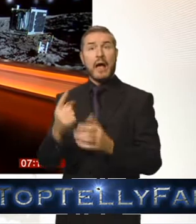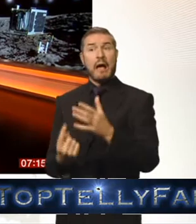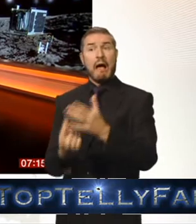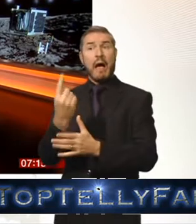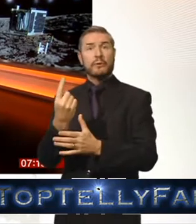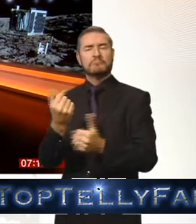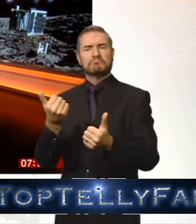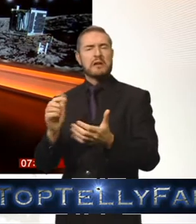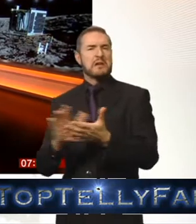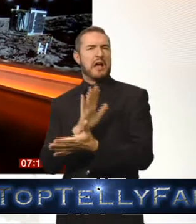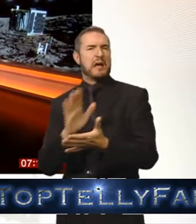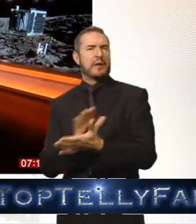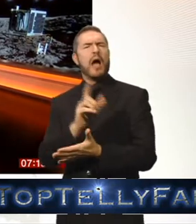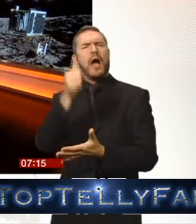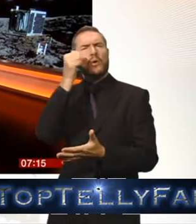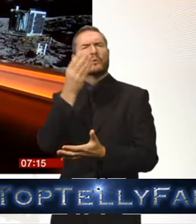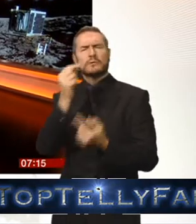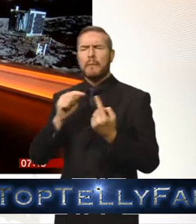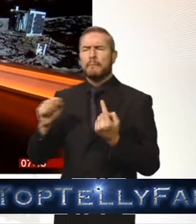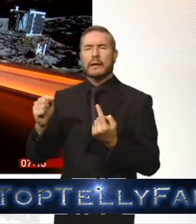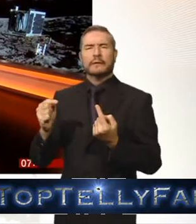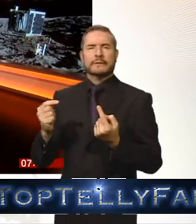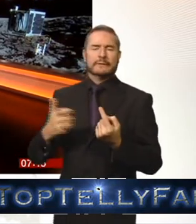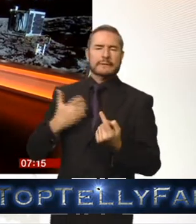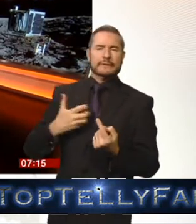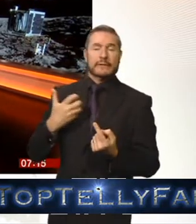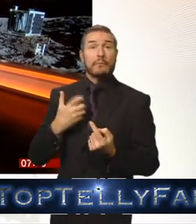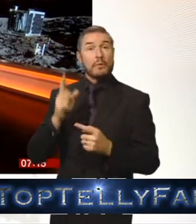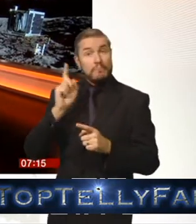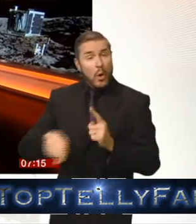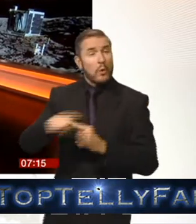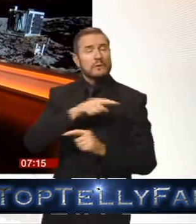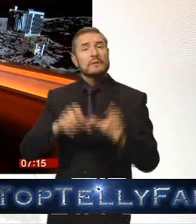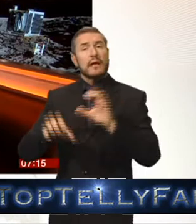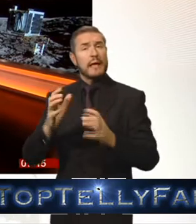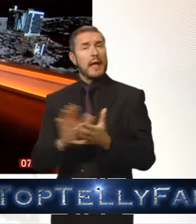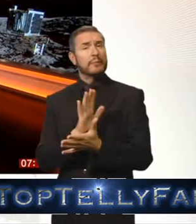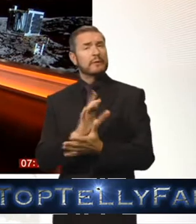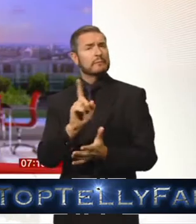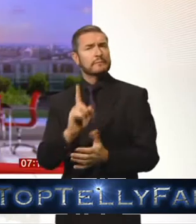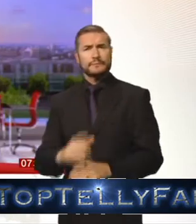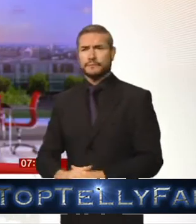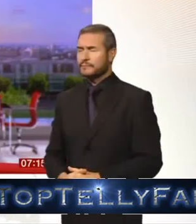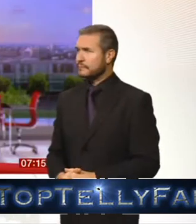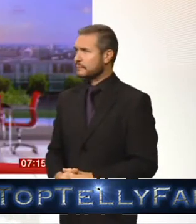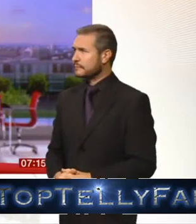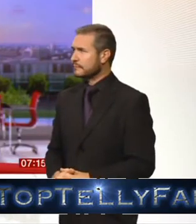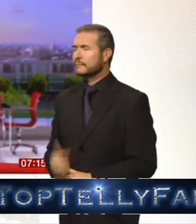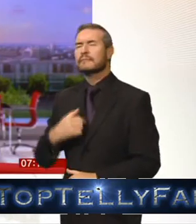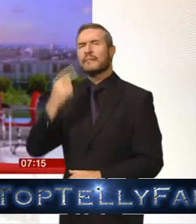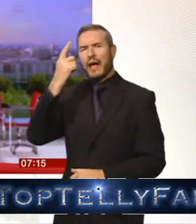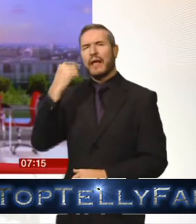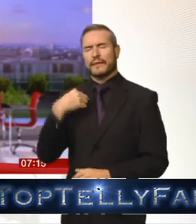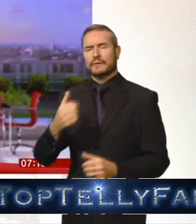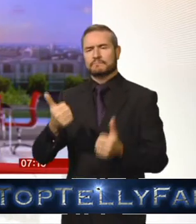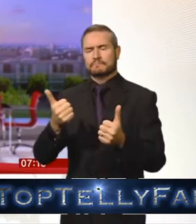this has gone I mean they're always going to be little bumps in the road but are they happy that they've achieved what they set out to do I think very much this is a good news